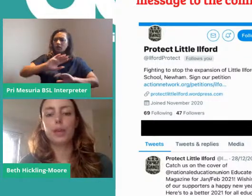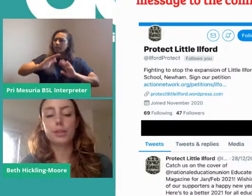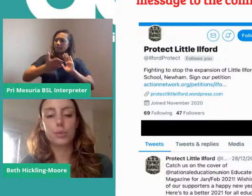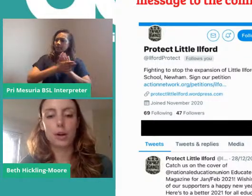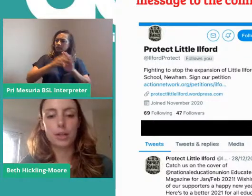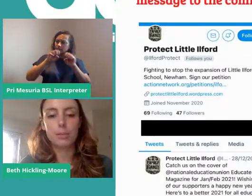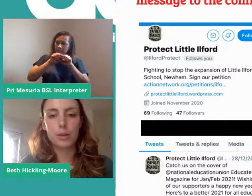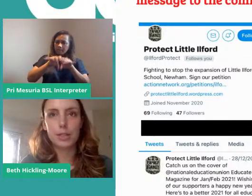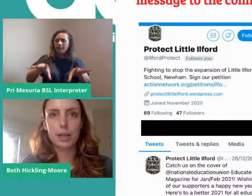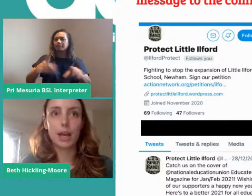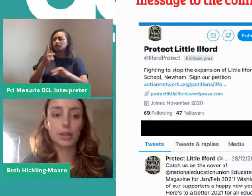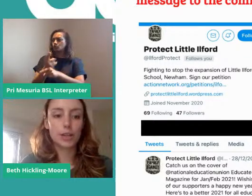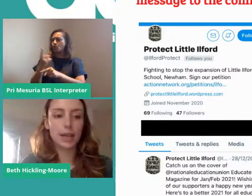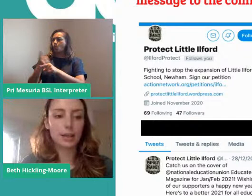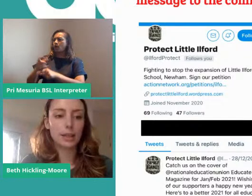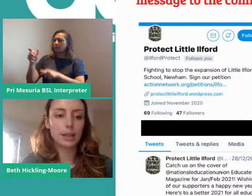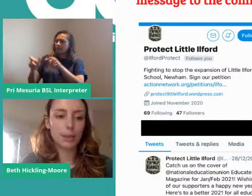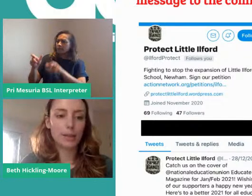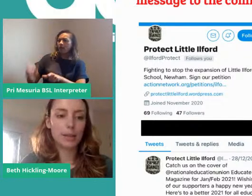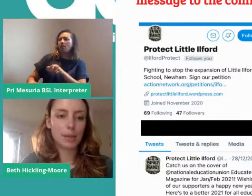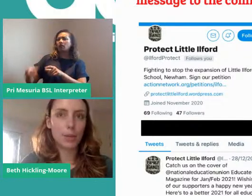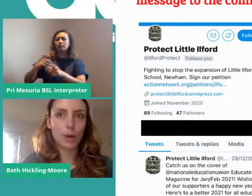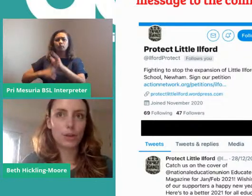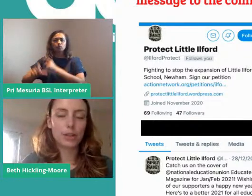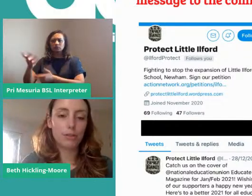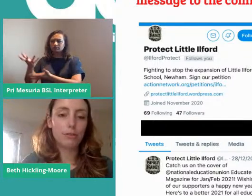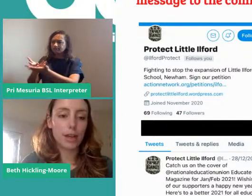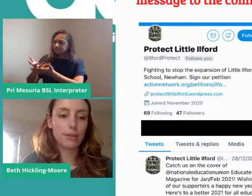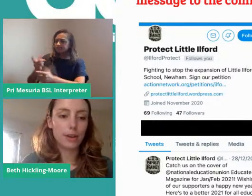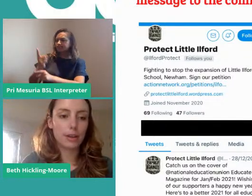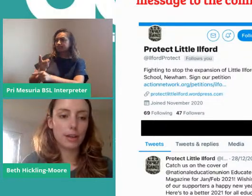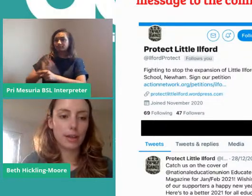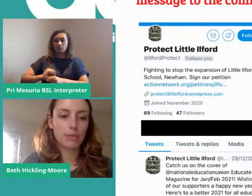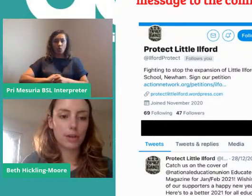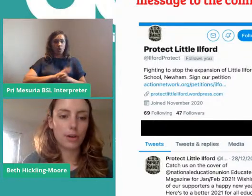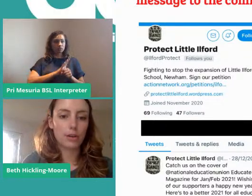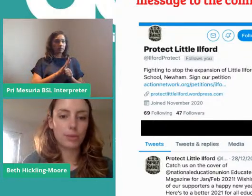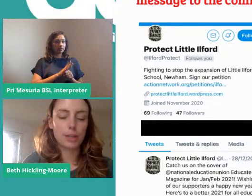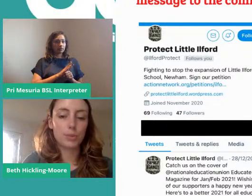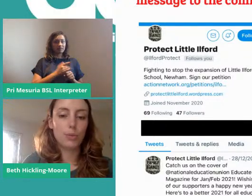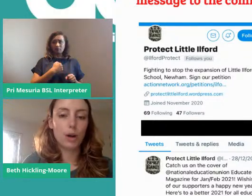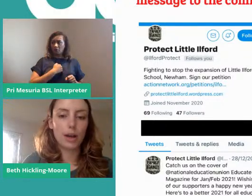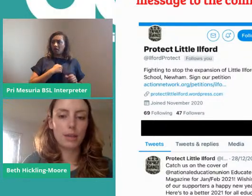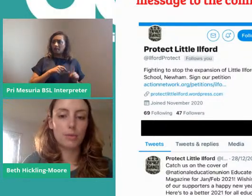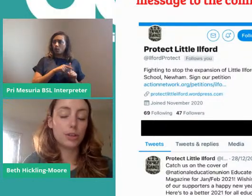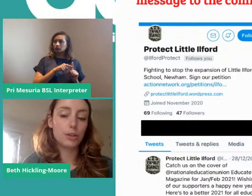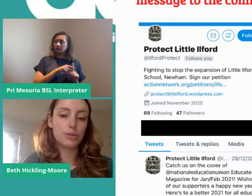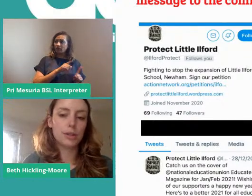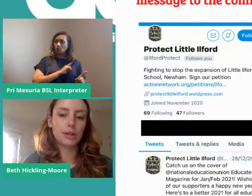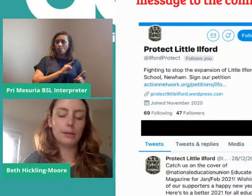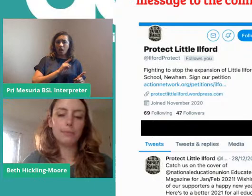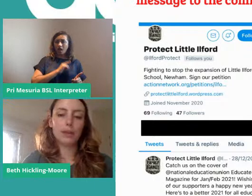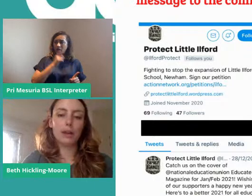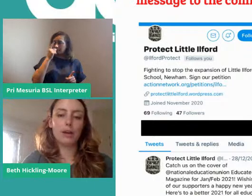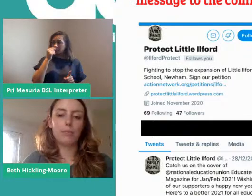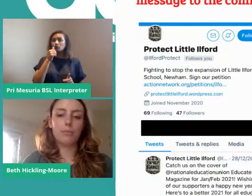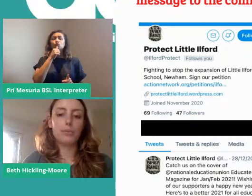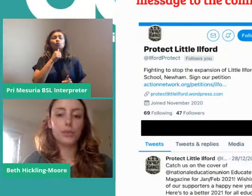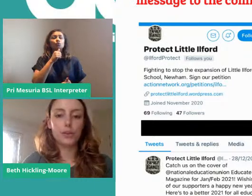talking to the wider community, and actually the pandemic worked in our favour in that regard because we were able to use